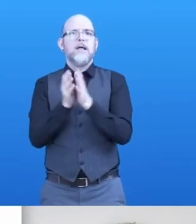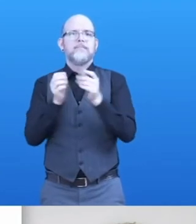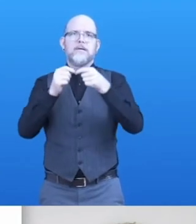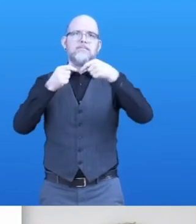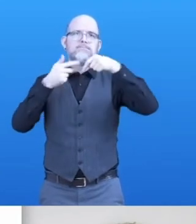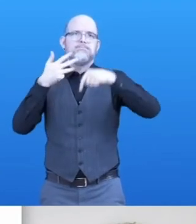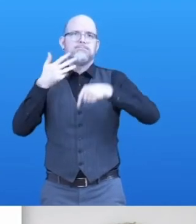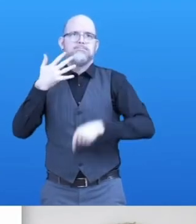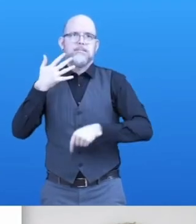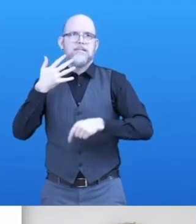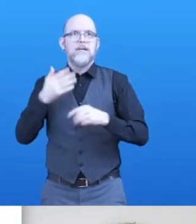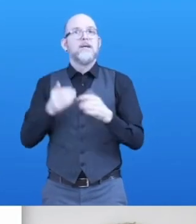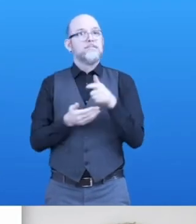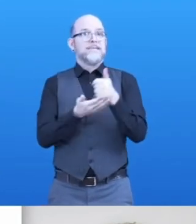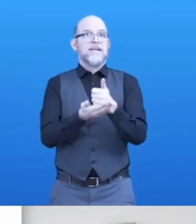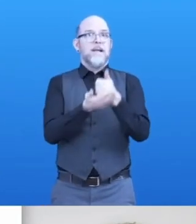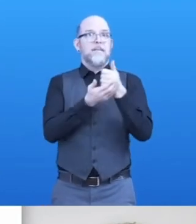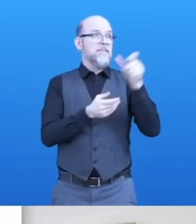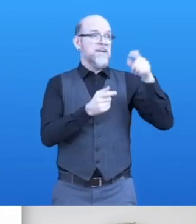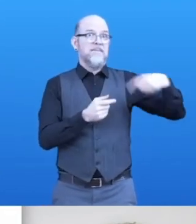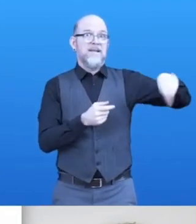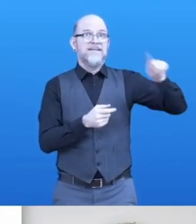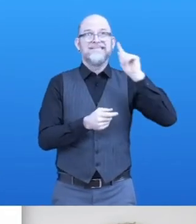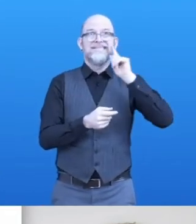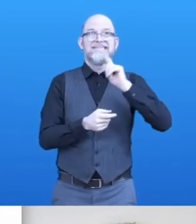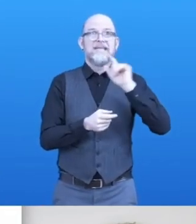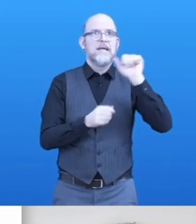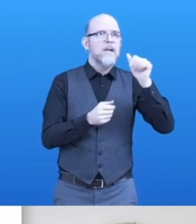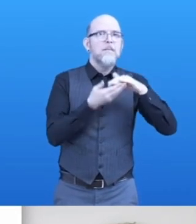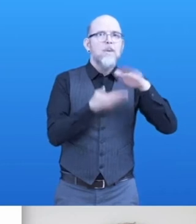in sign language helps a deaf person to understand the whole sentence.